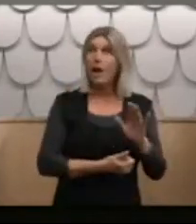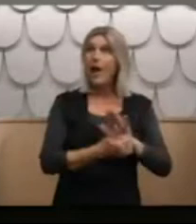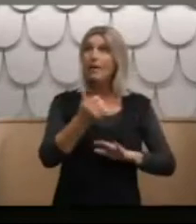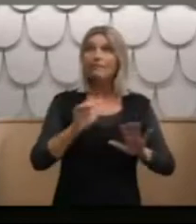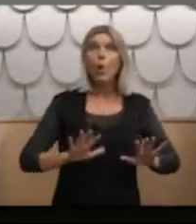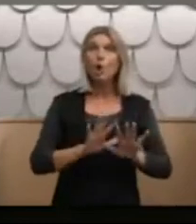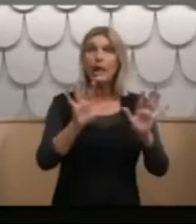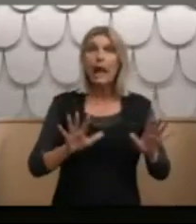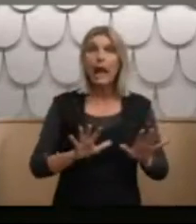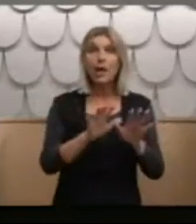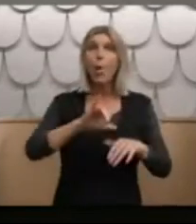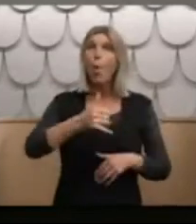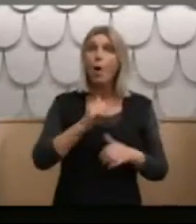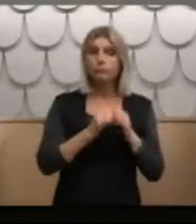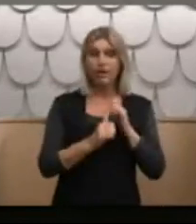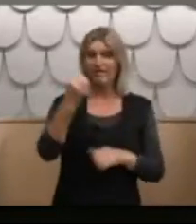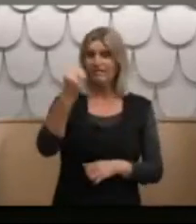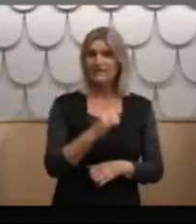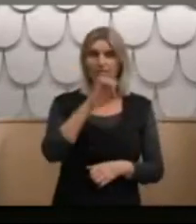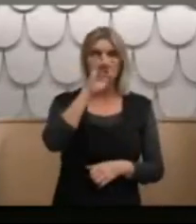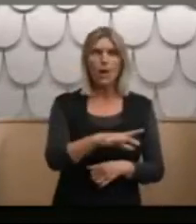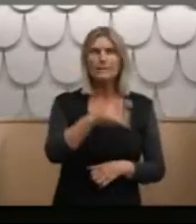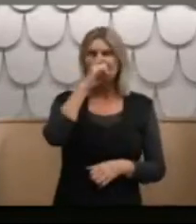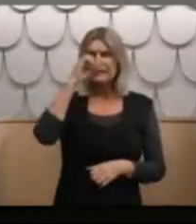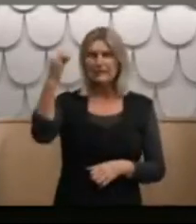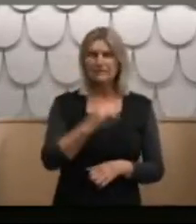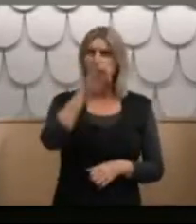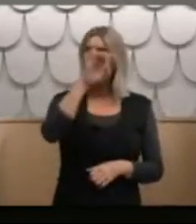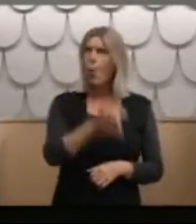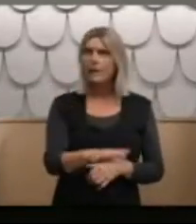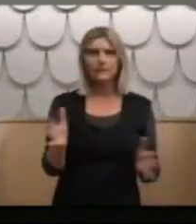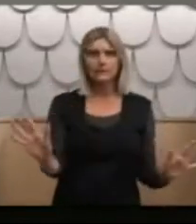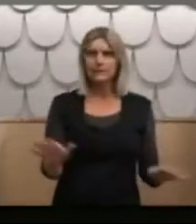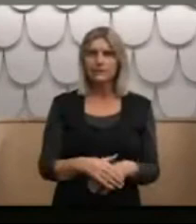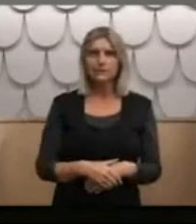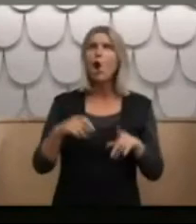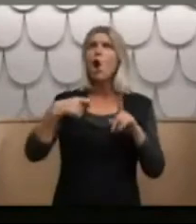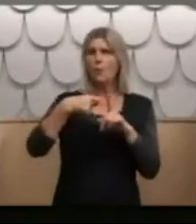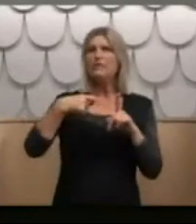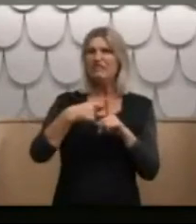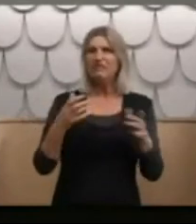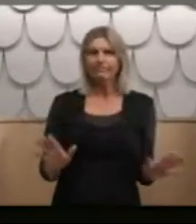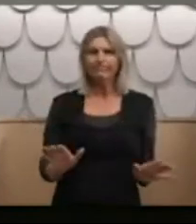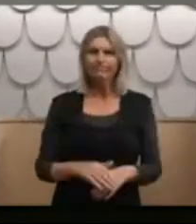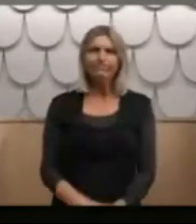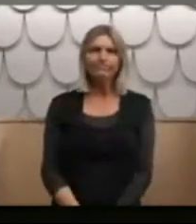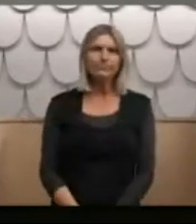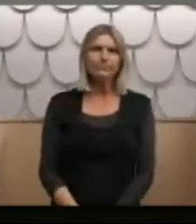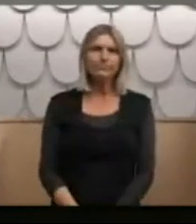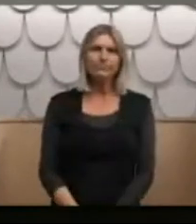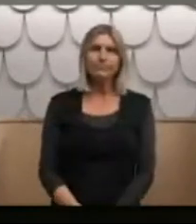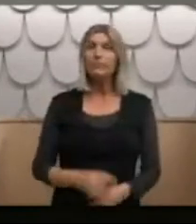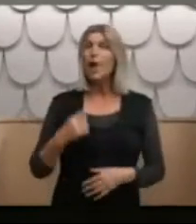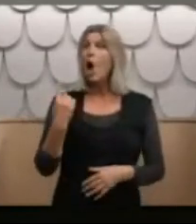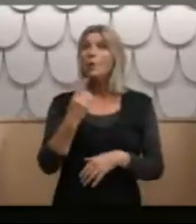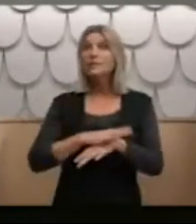Or, as I say, my brother came and see me once and my sister came and see me once at Kawateri. Yeah. And that's the only